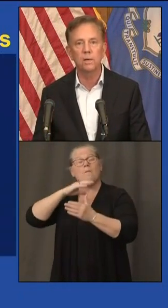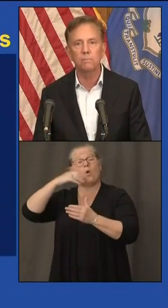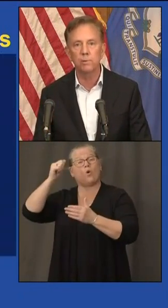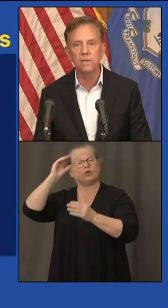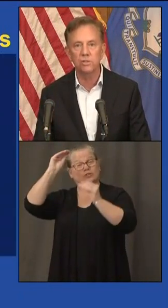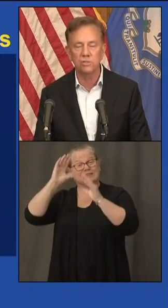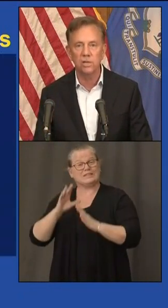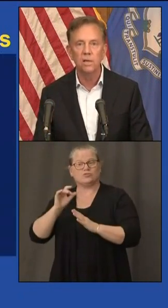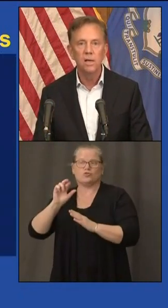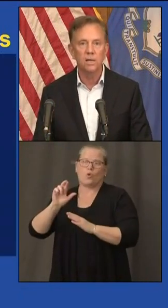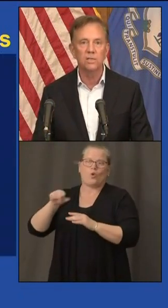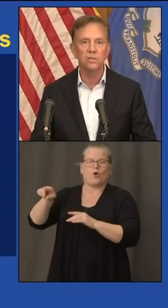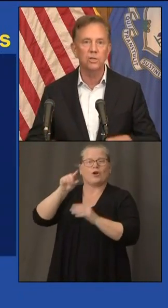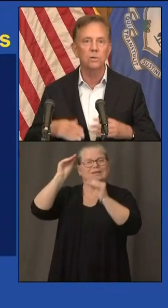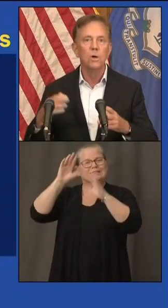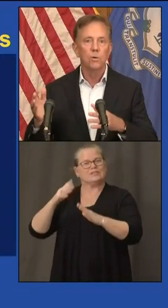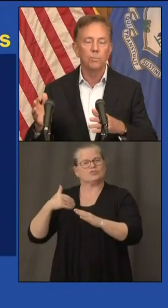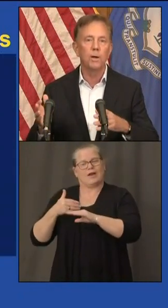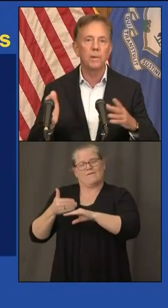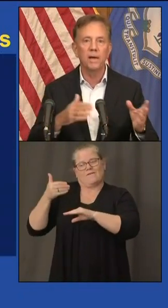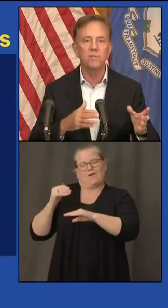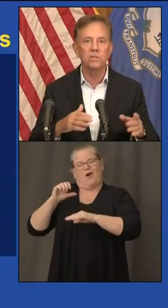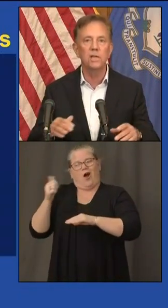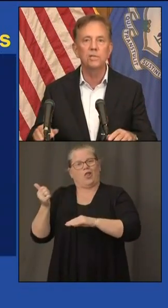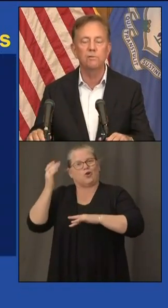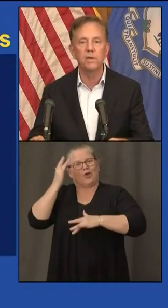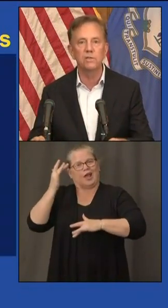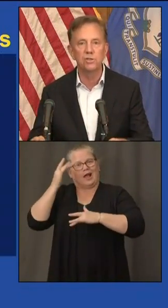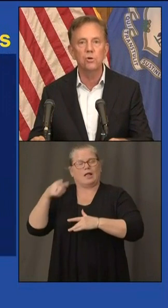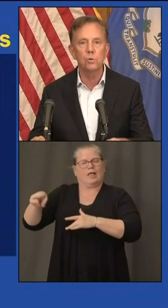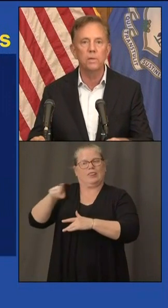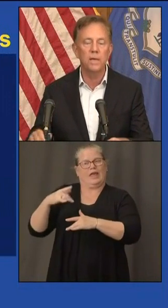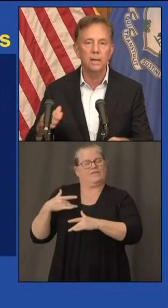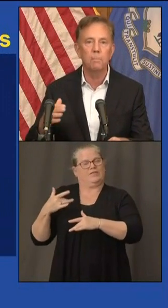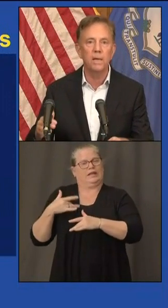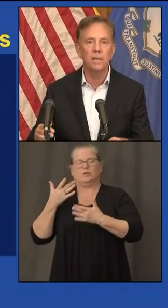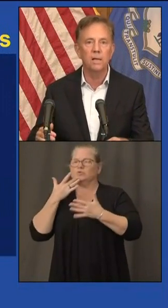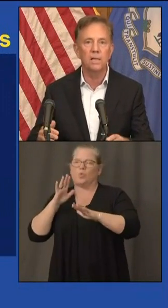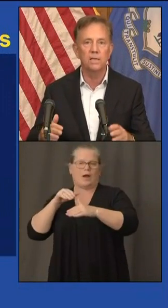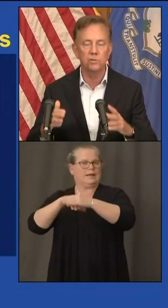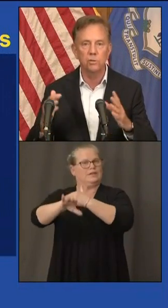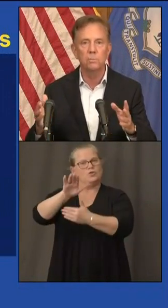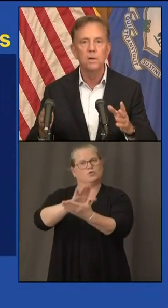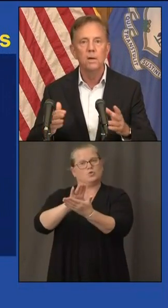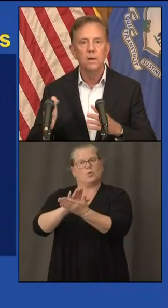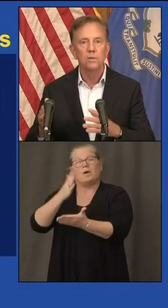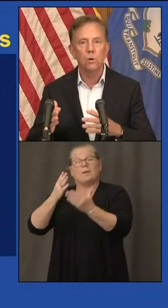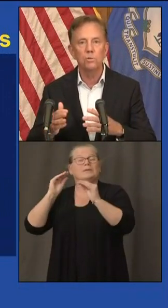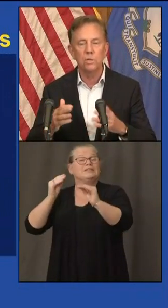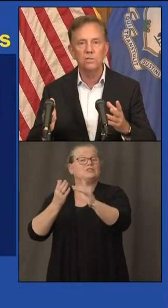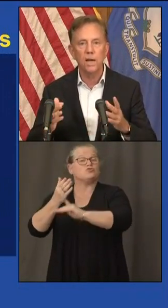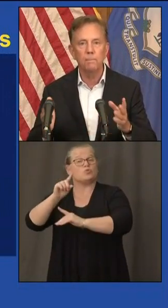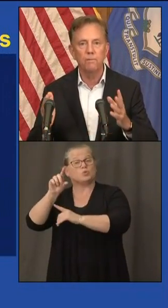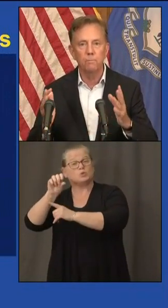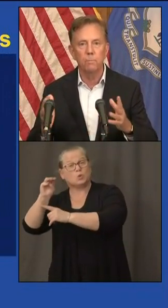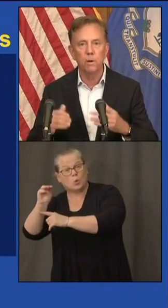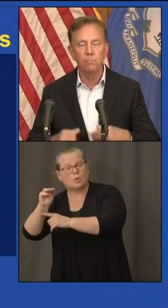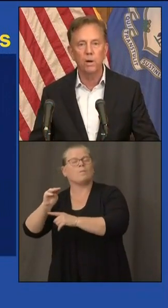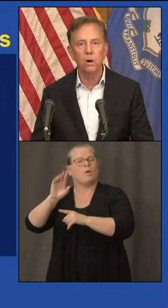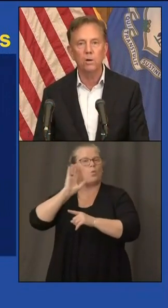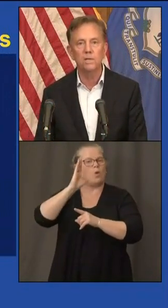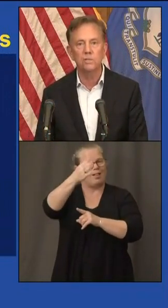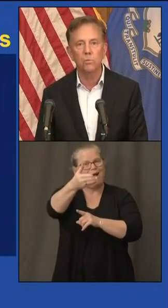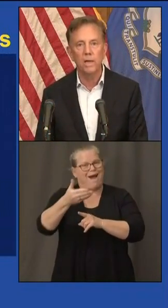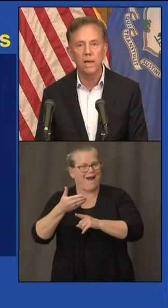those with a pre-existing condition we'll probably have to teach via zoom and can't be in the classroom those are the type of